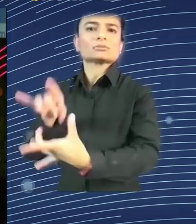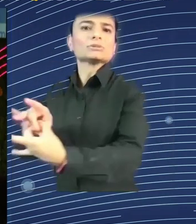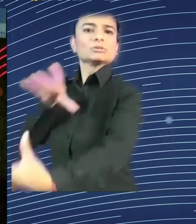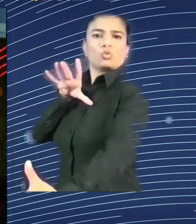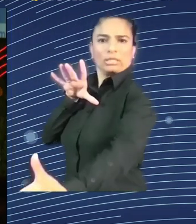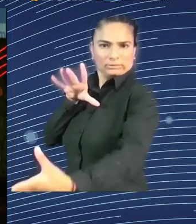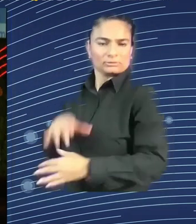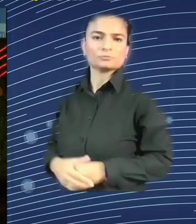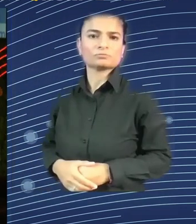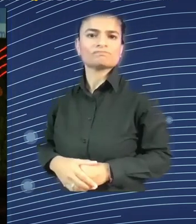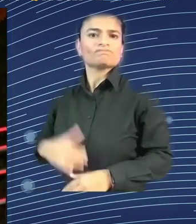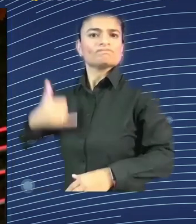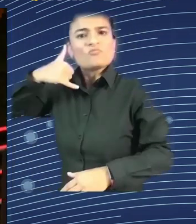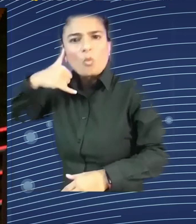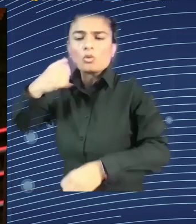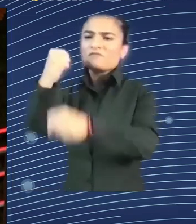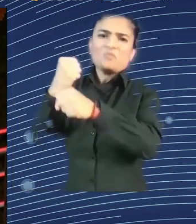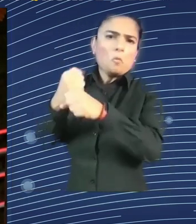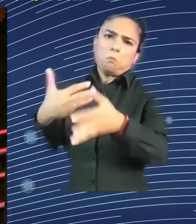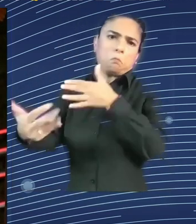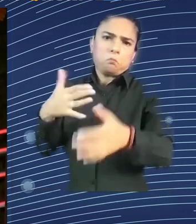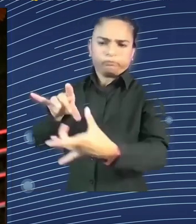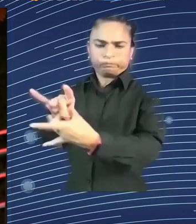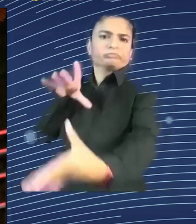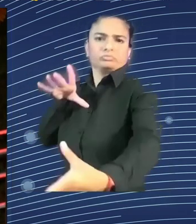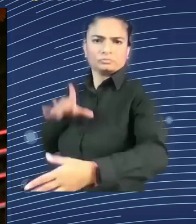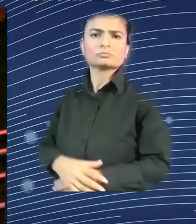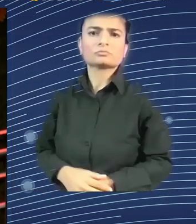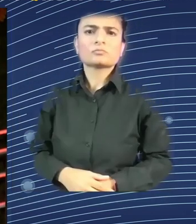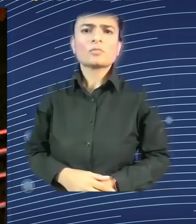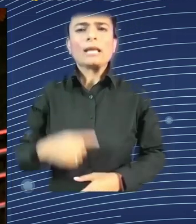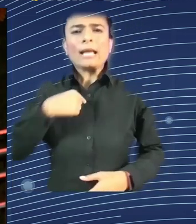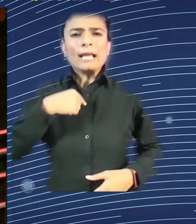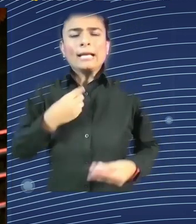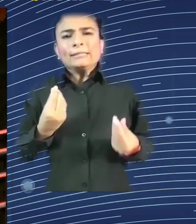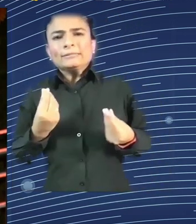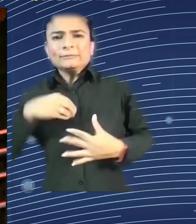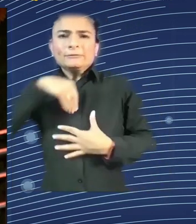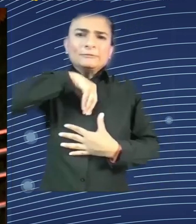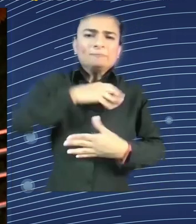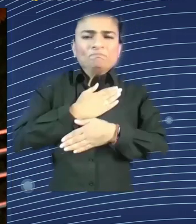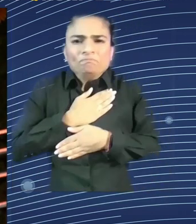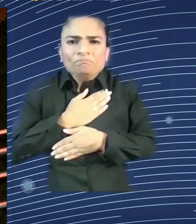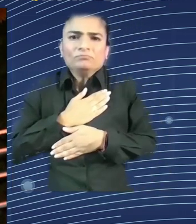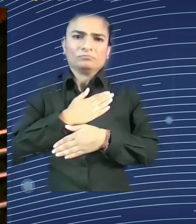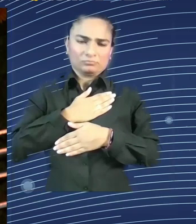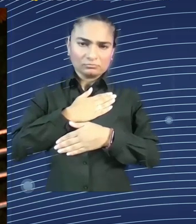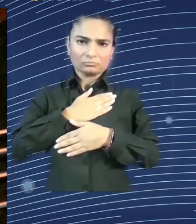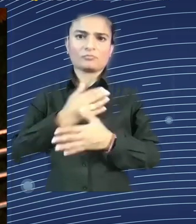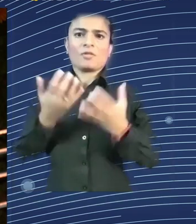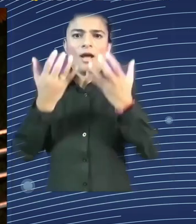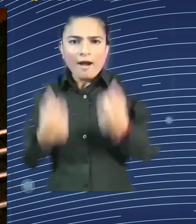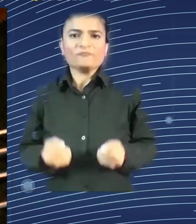an agreement or there can be an agreement between social partners. Because this is about